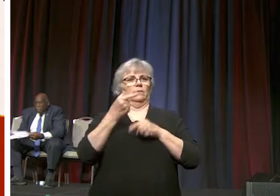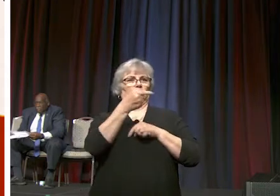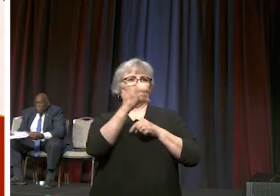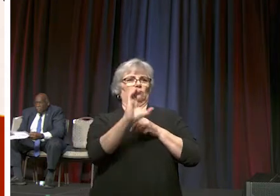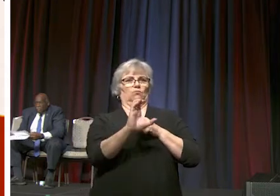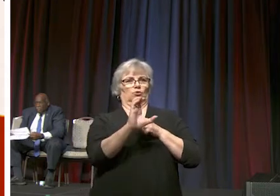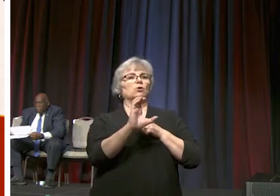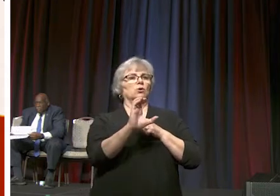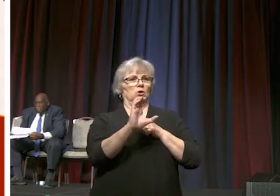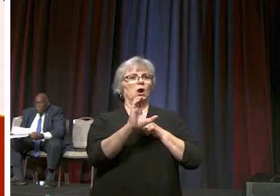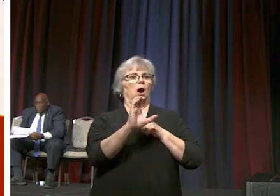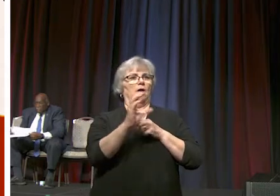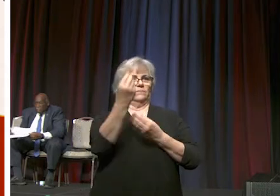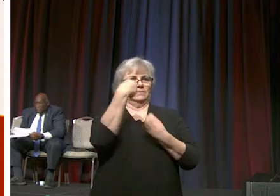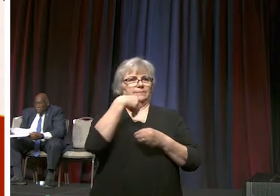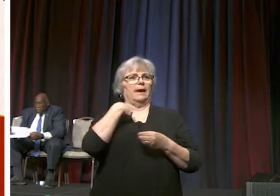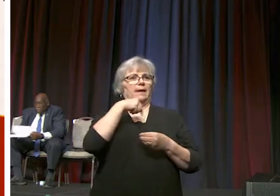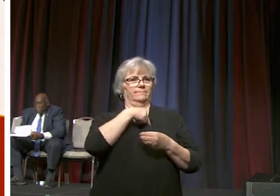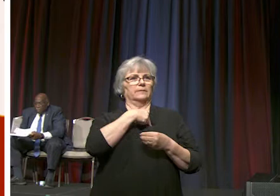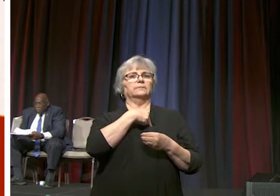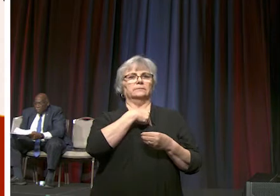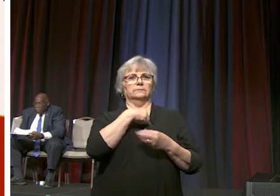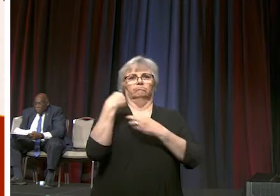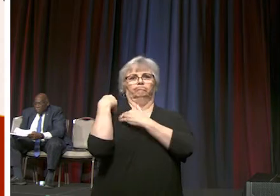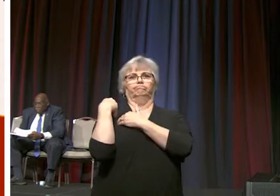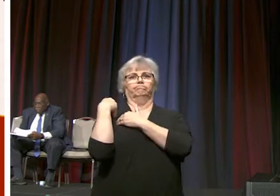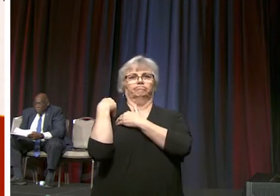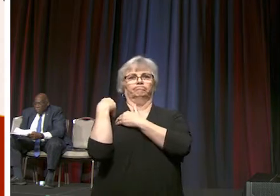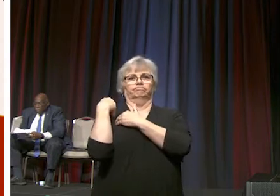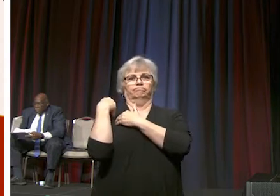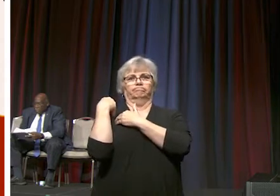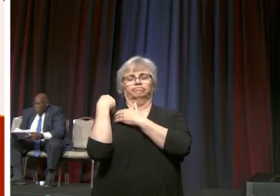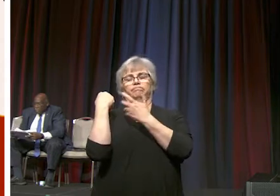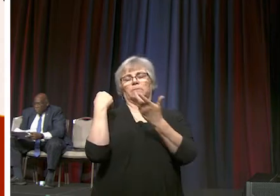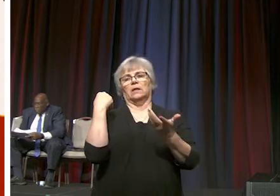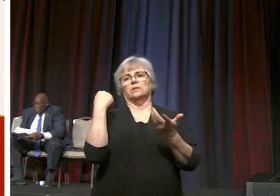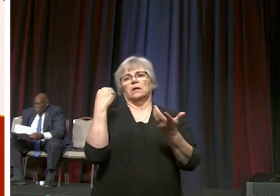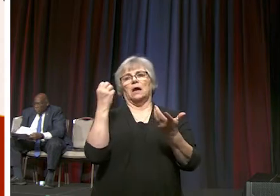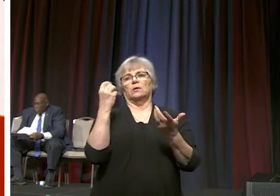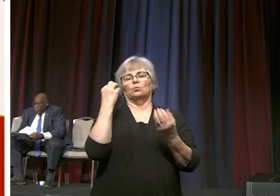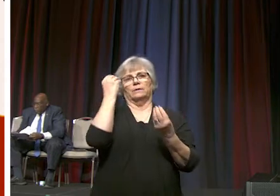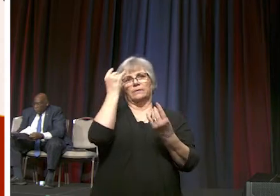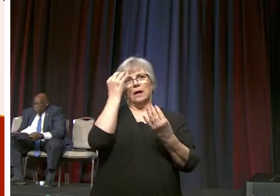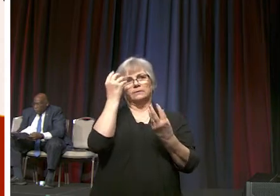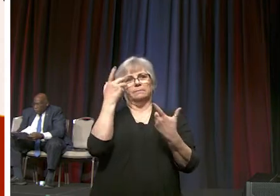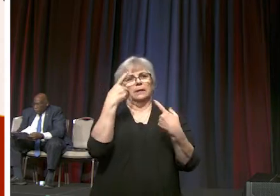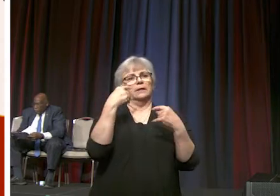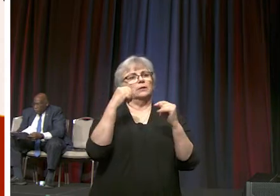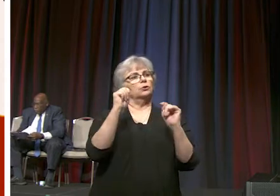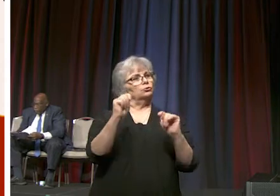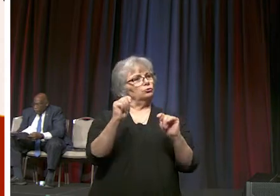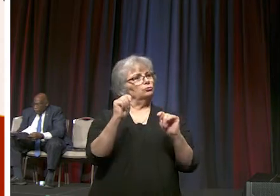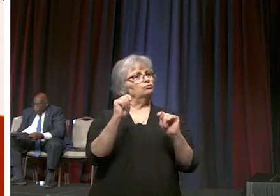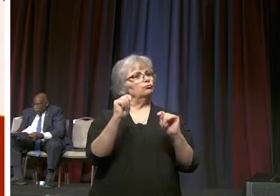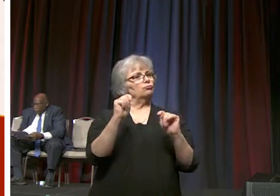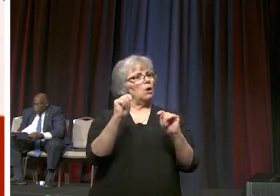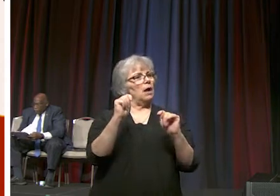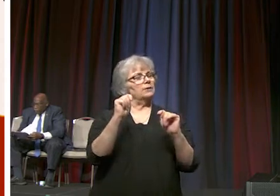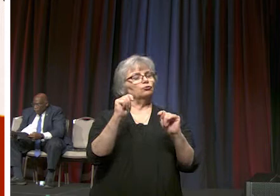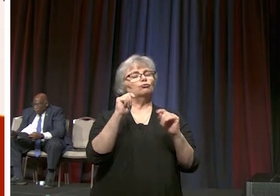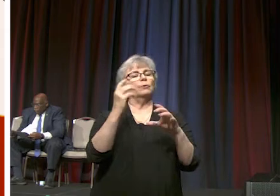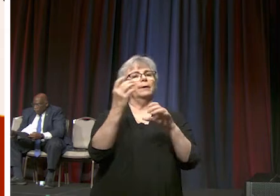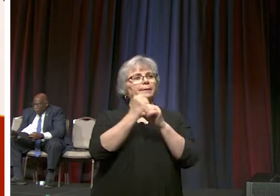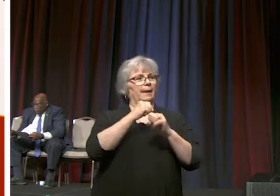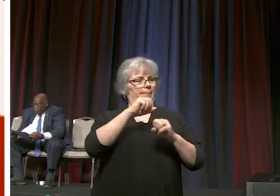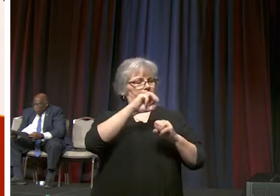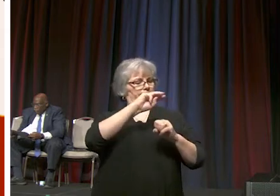our response i believe is well thought out and contemplated to try and meet the missional needs as we